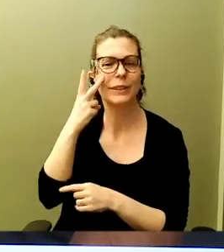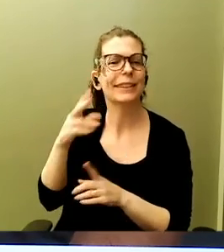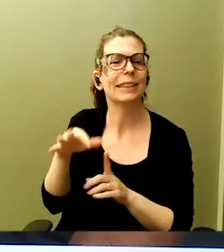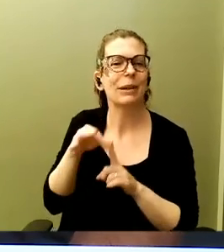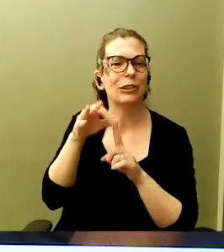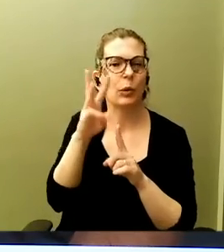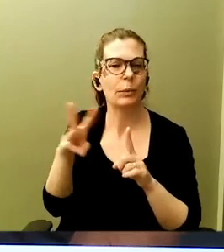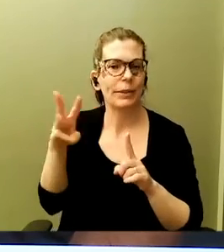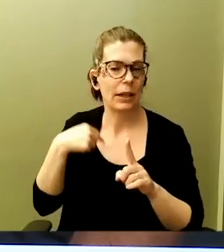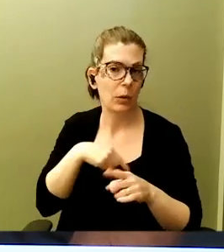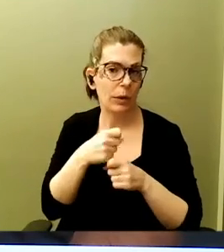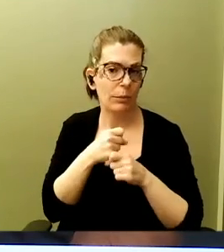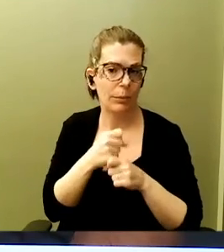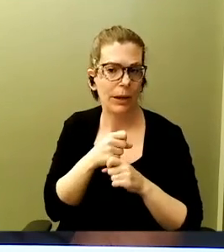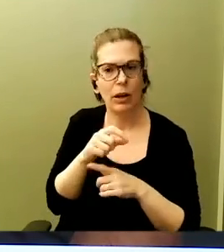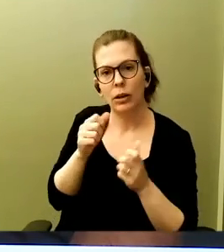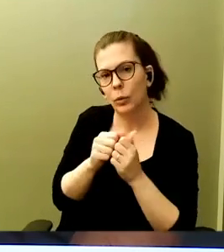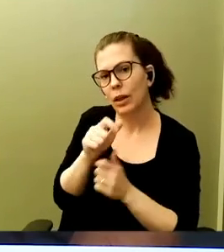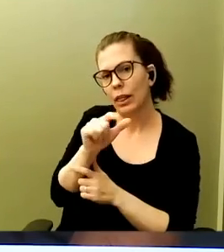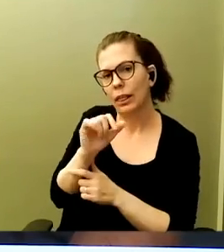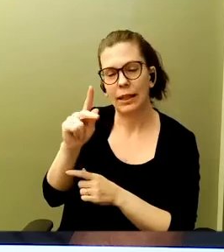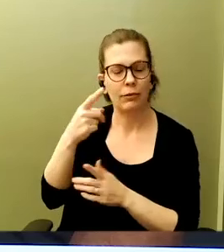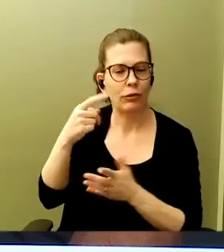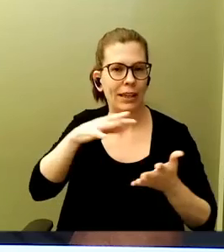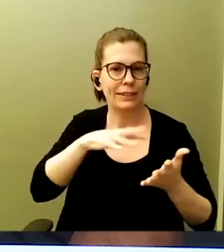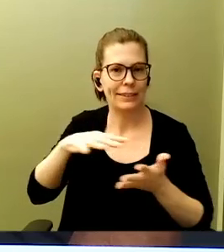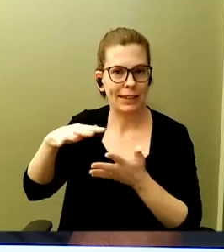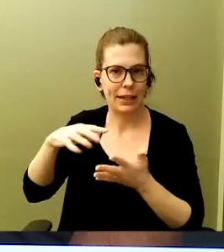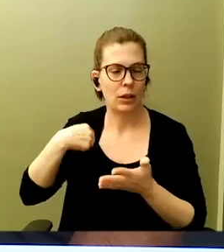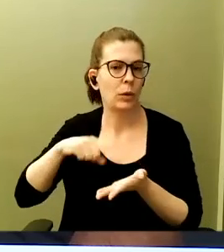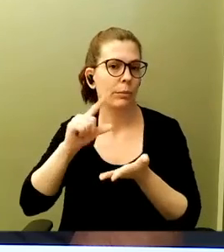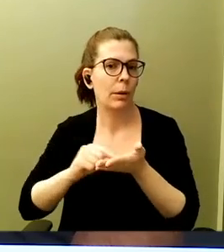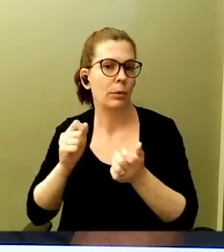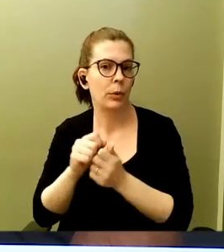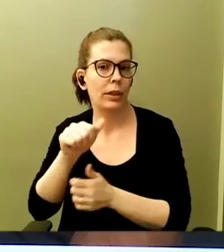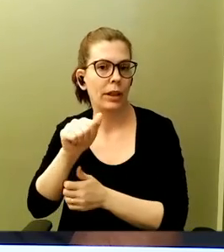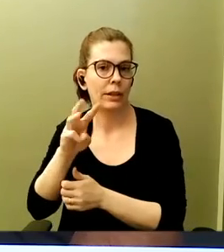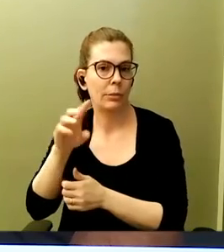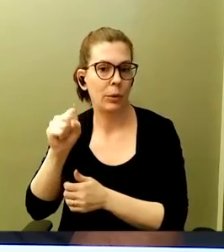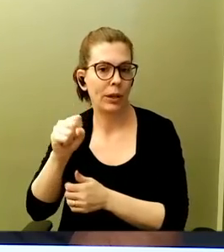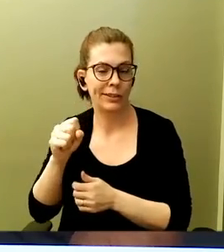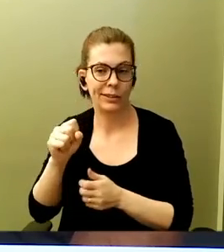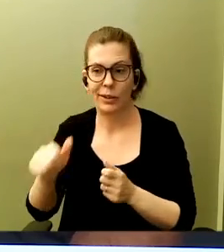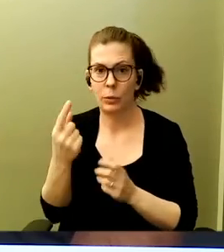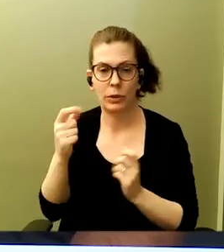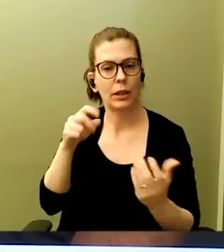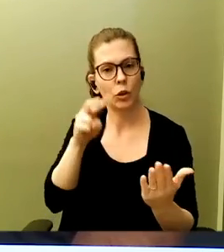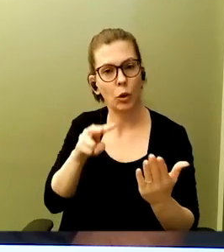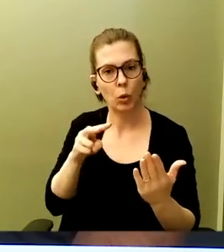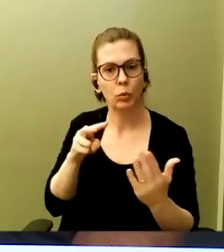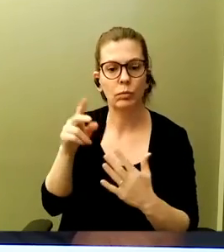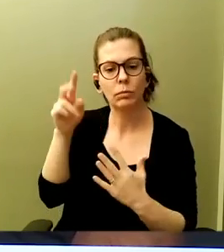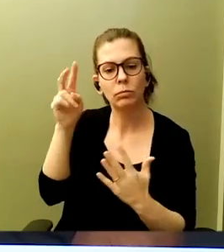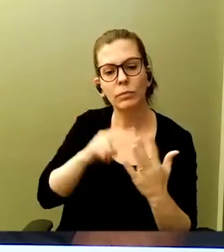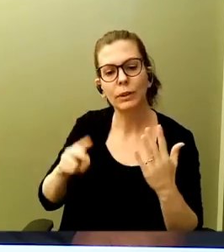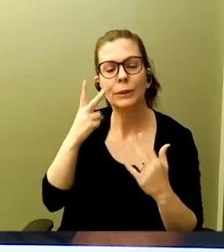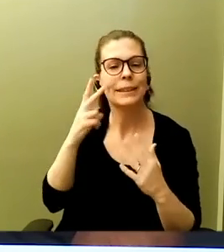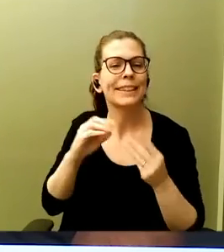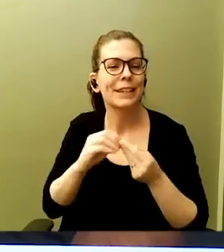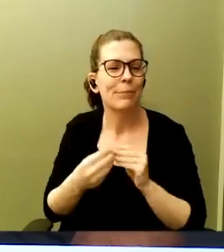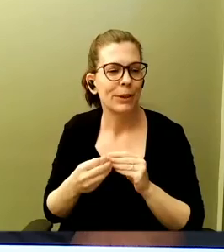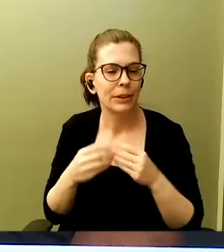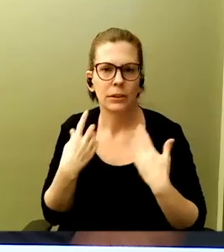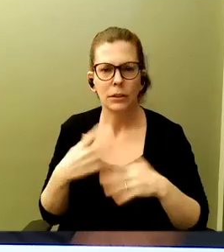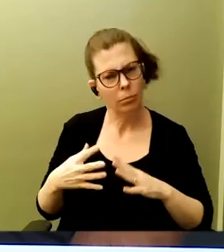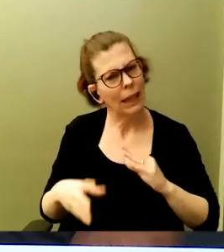Nice. There's links to this study that we have published with AWS. Awesome. So anybody can go and get it and check the numbers. And there's some extra numbers there. I